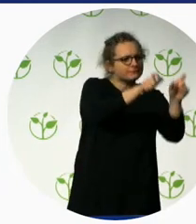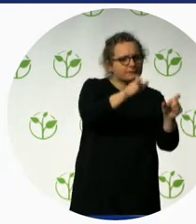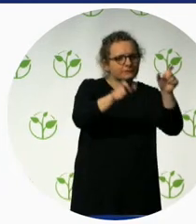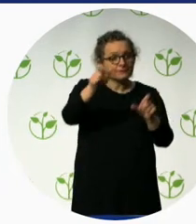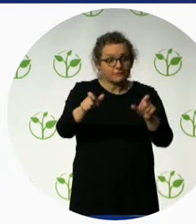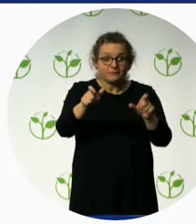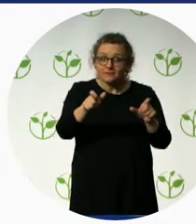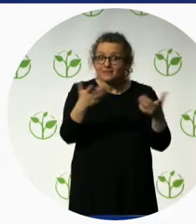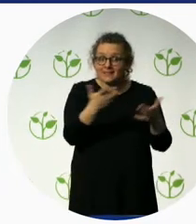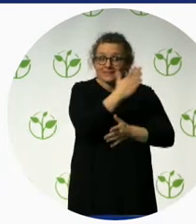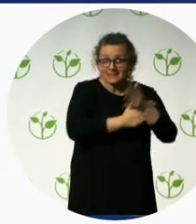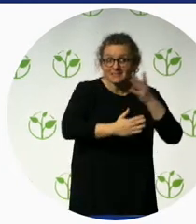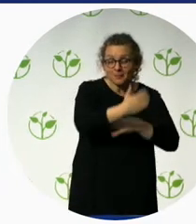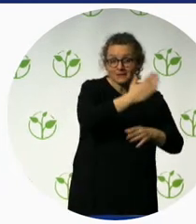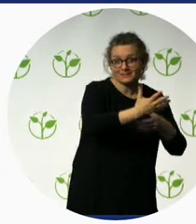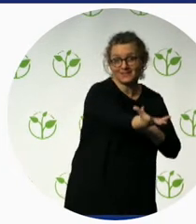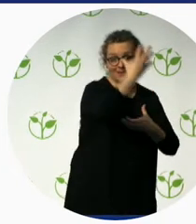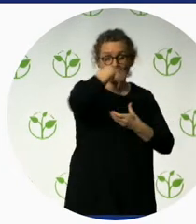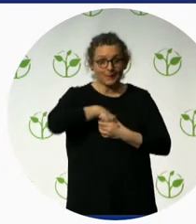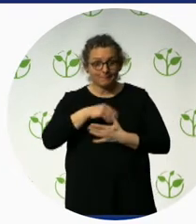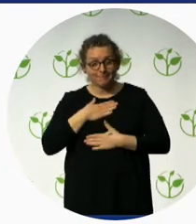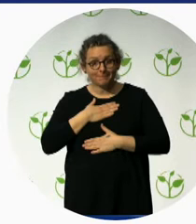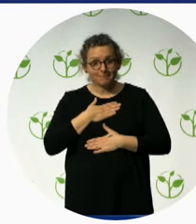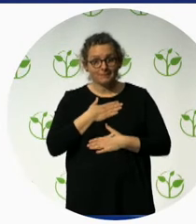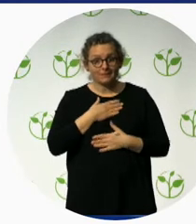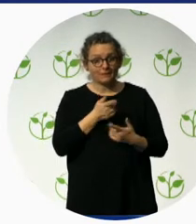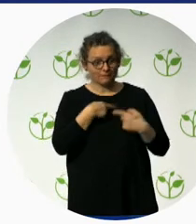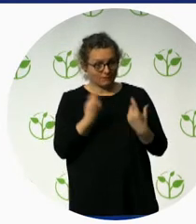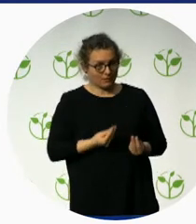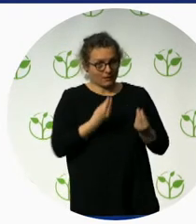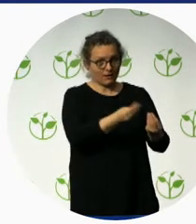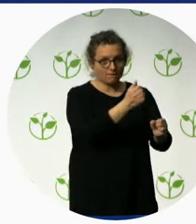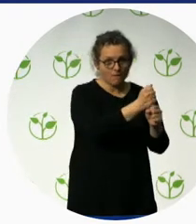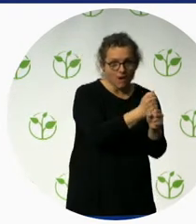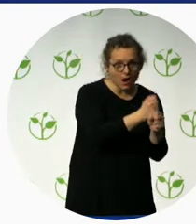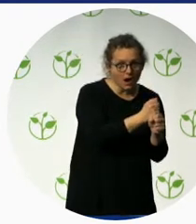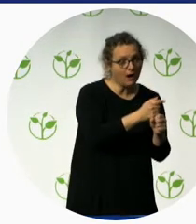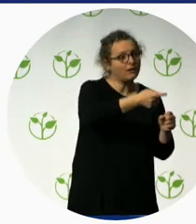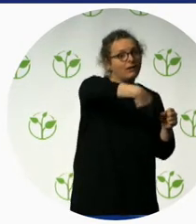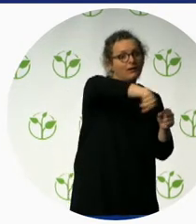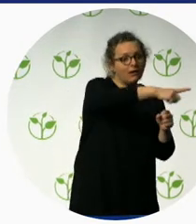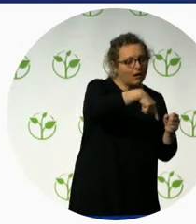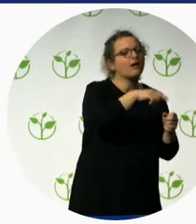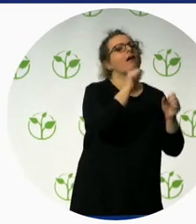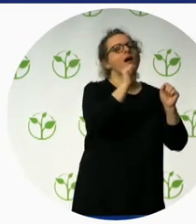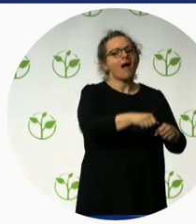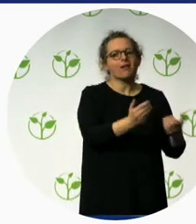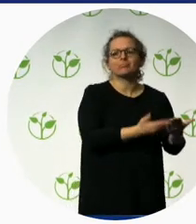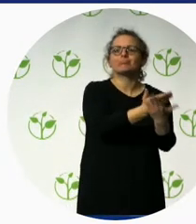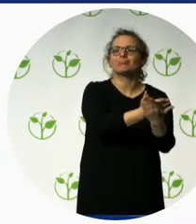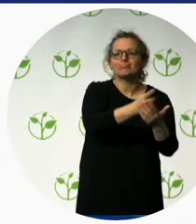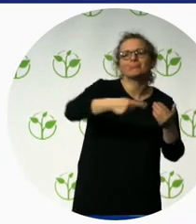providing jobs for people with disability within the touristic sector. We consider ourselves